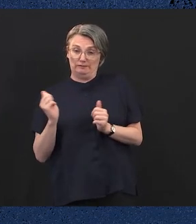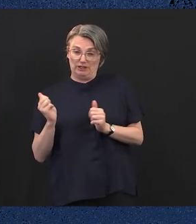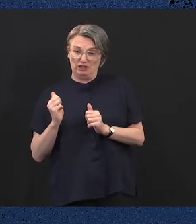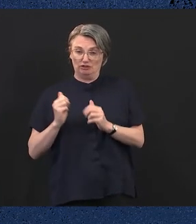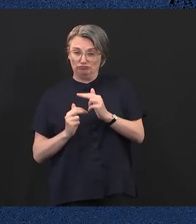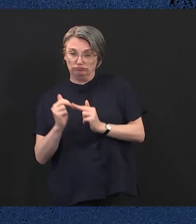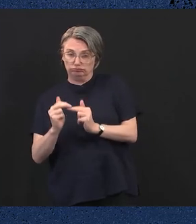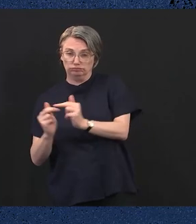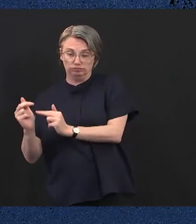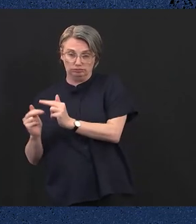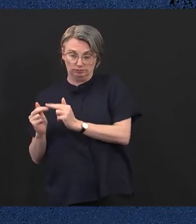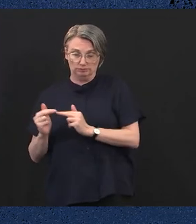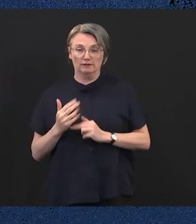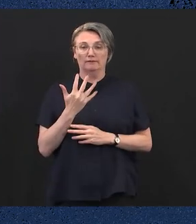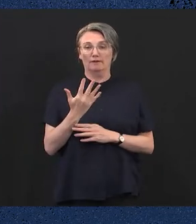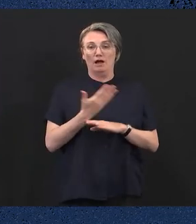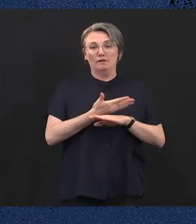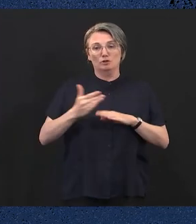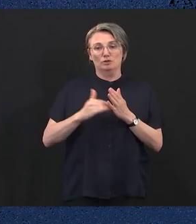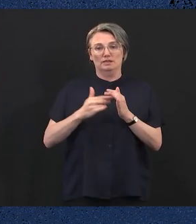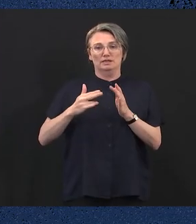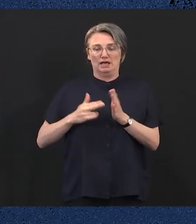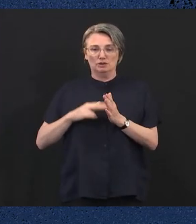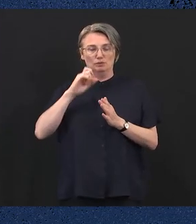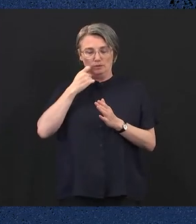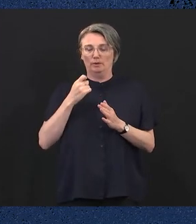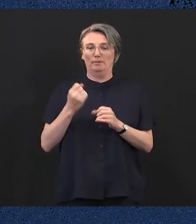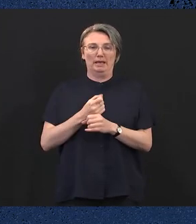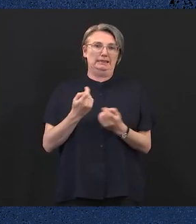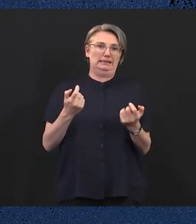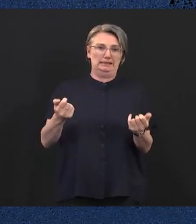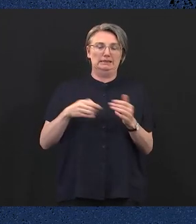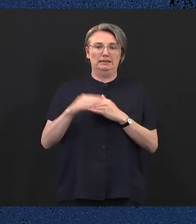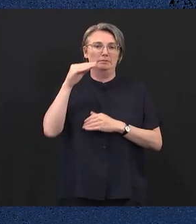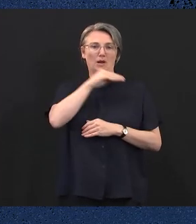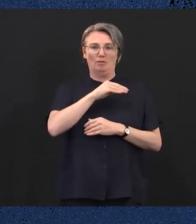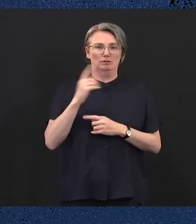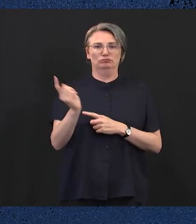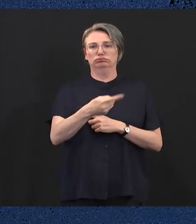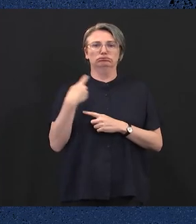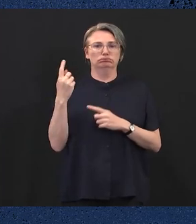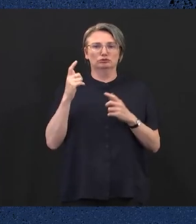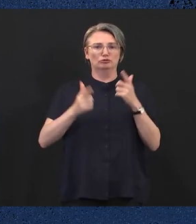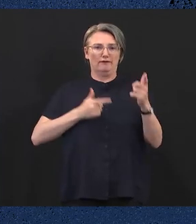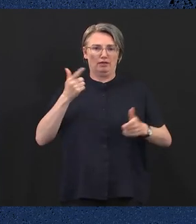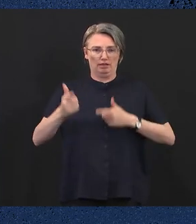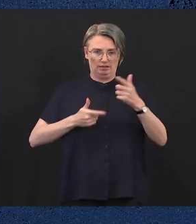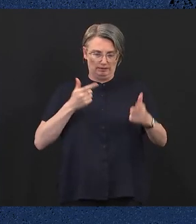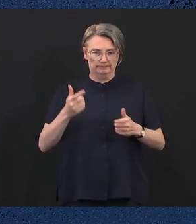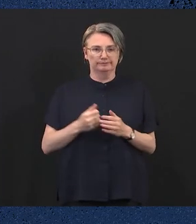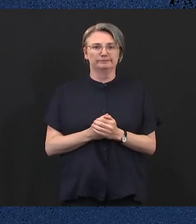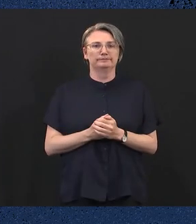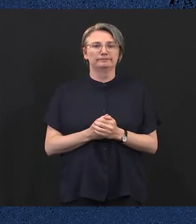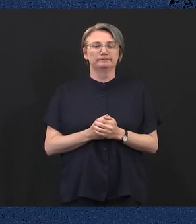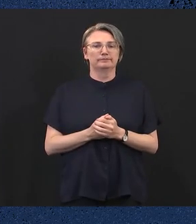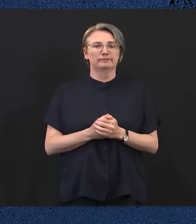These new stations will change the face of travel in Melbourne and when airport rail is complete, trains in the metro tunnel